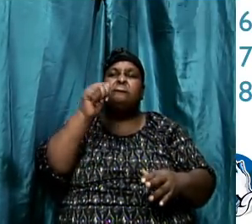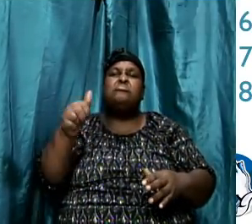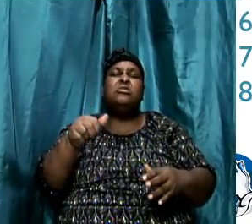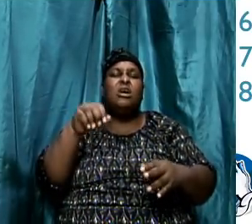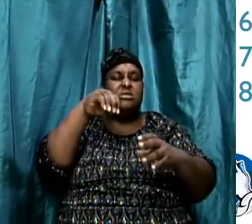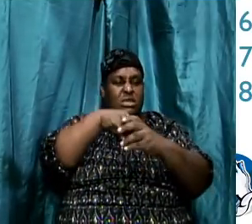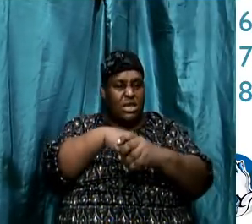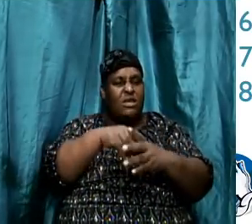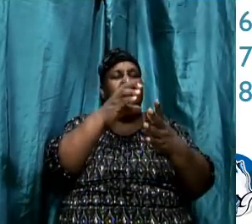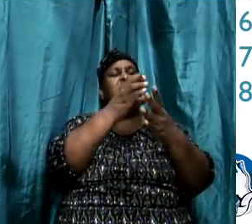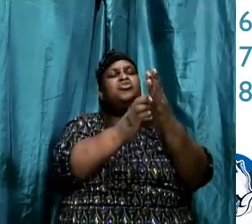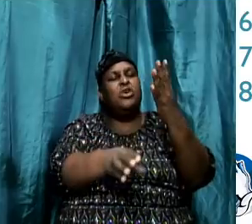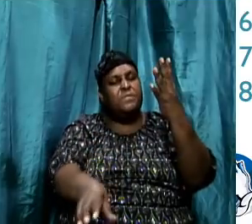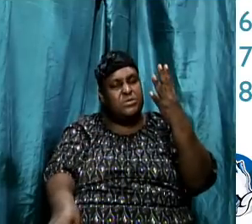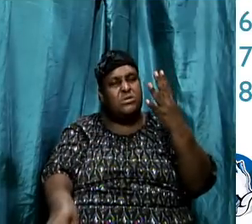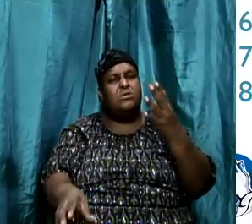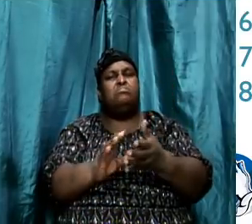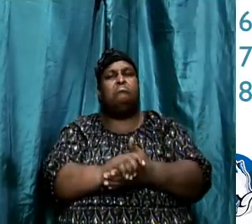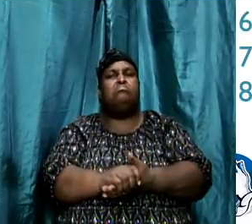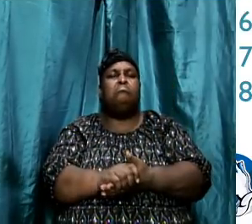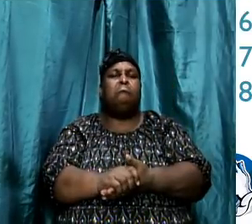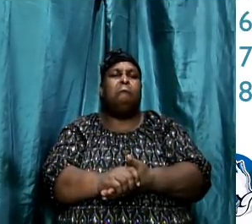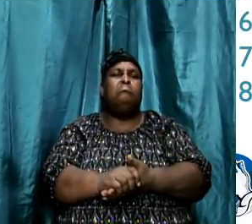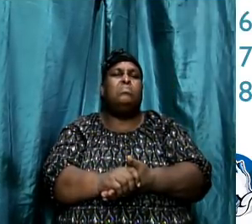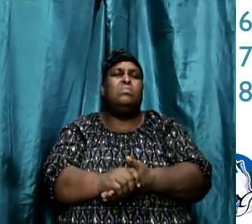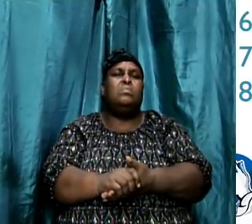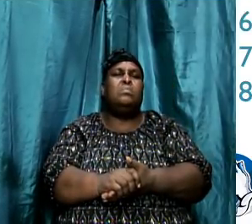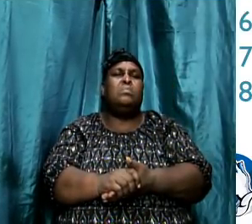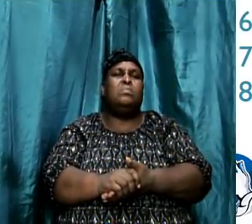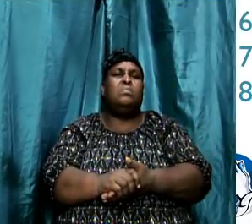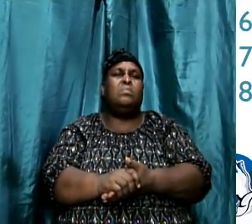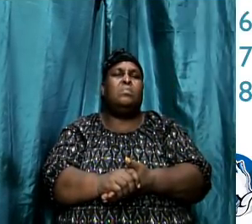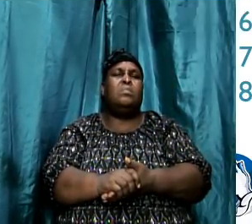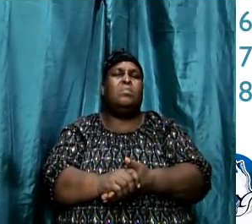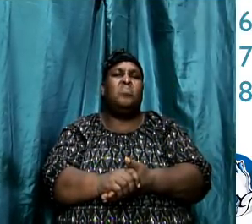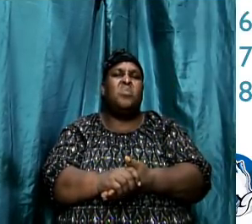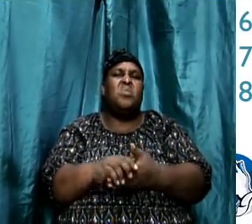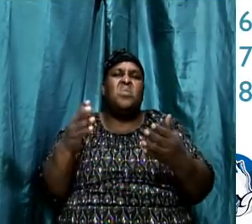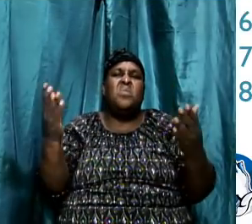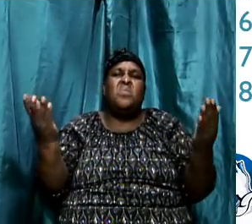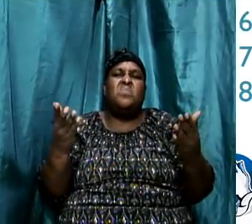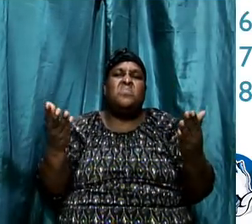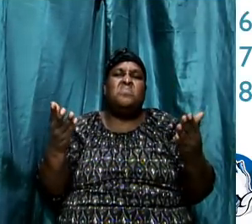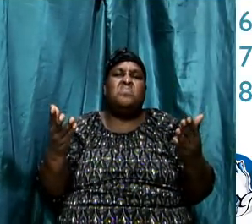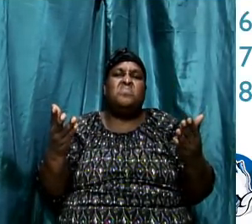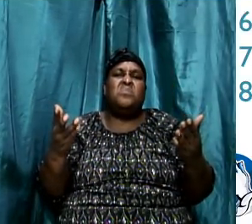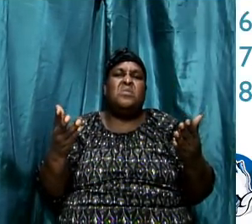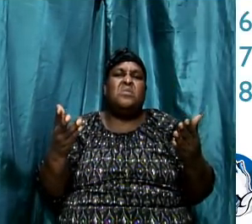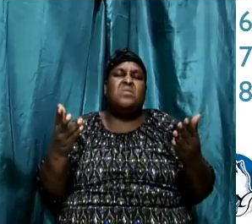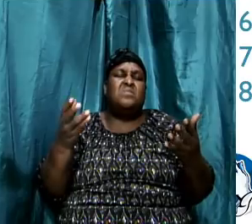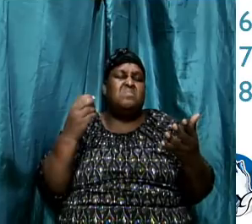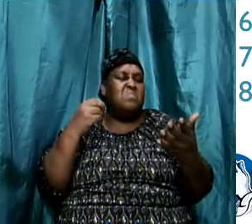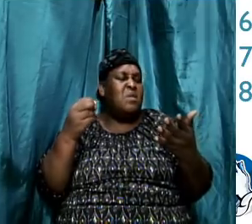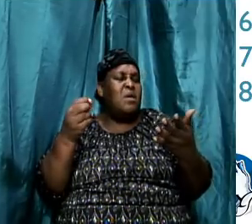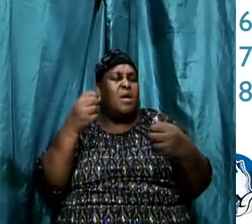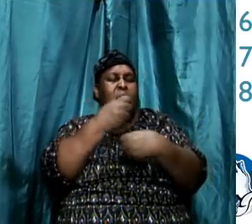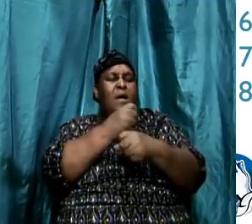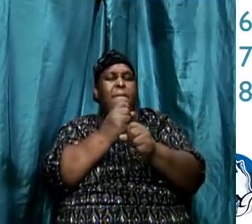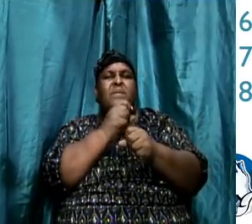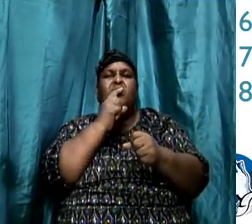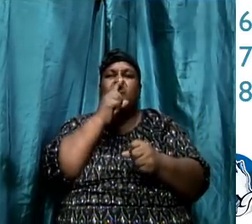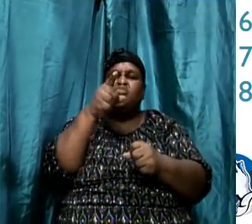You will take your time. You will look at what are the suppositions that you have come to the scripture with. And you're going to ensure